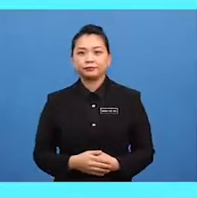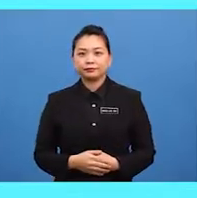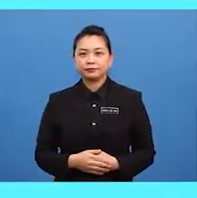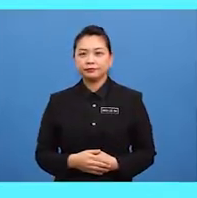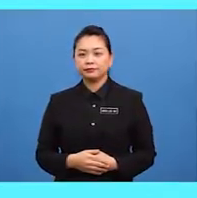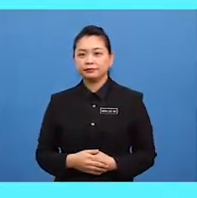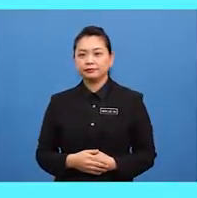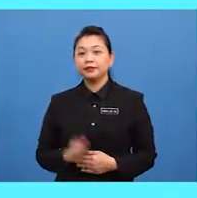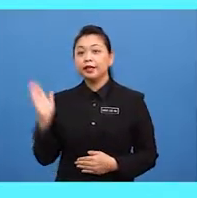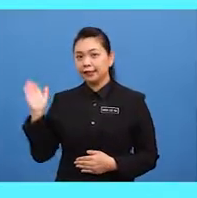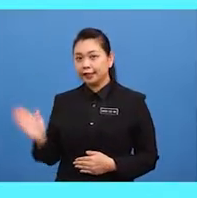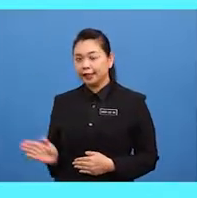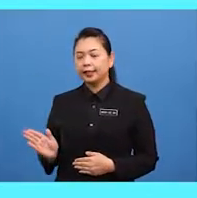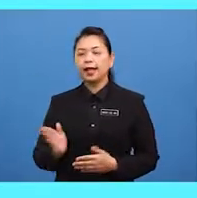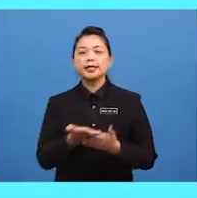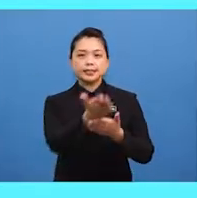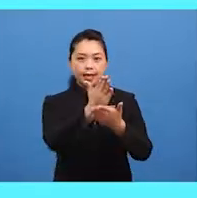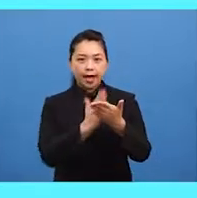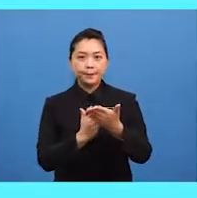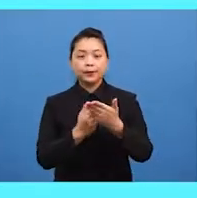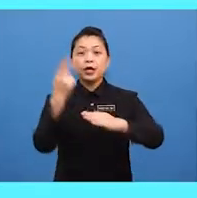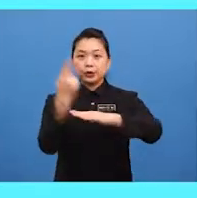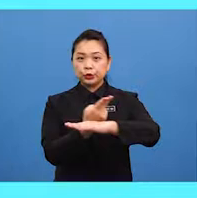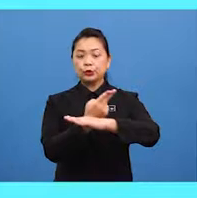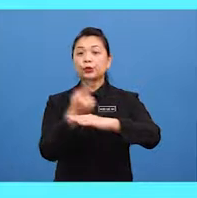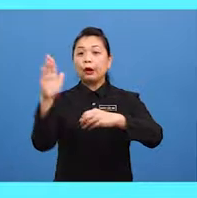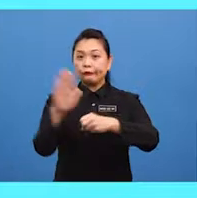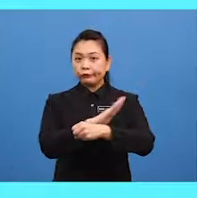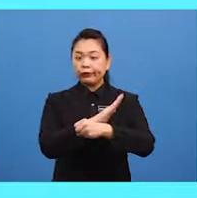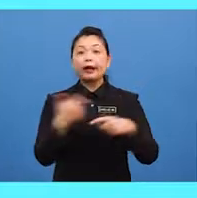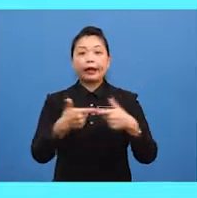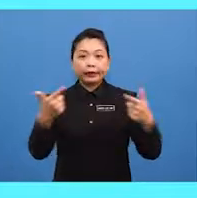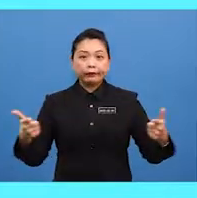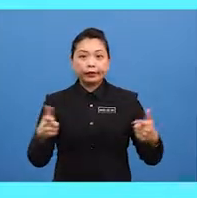Here are some useful language that you can use.